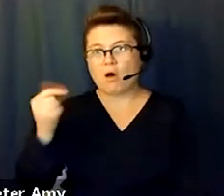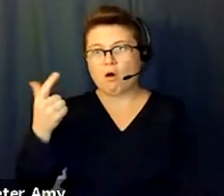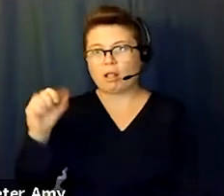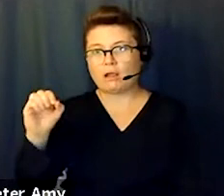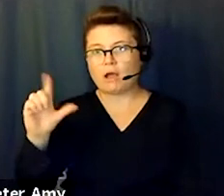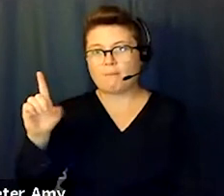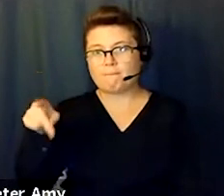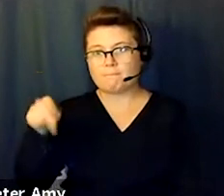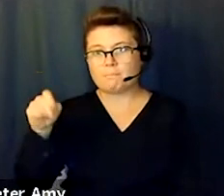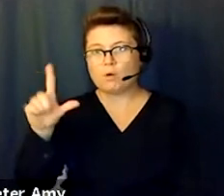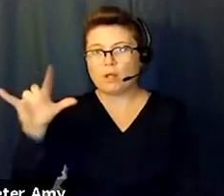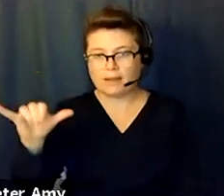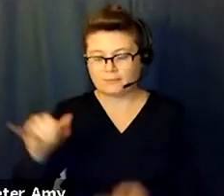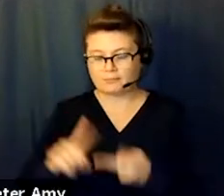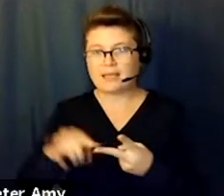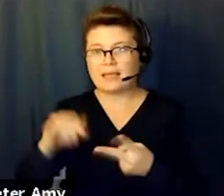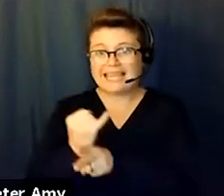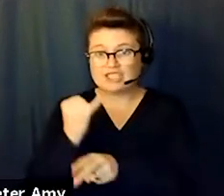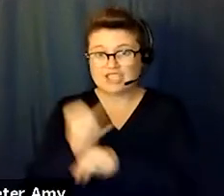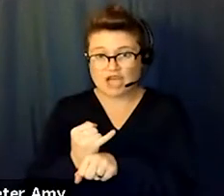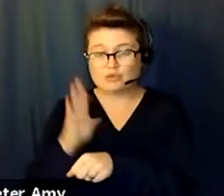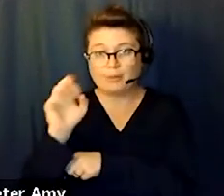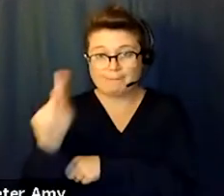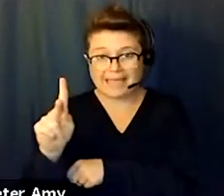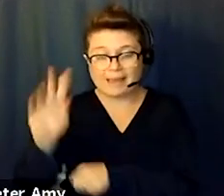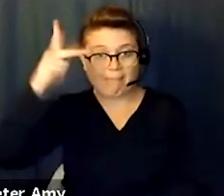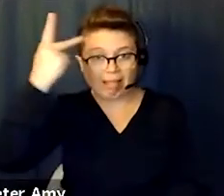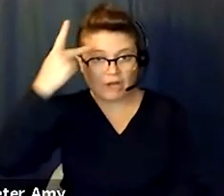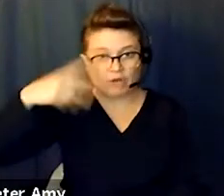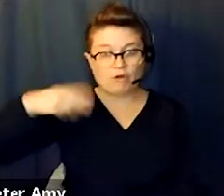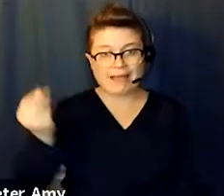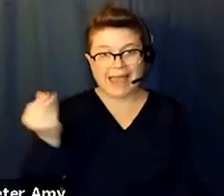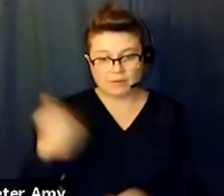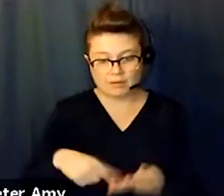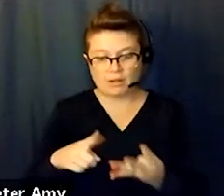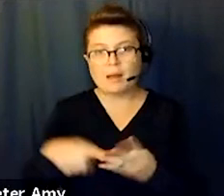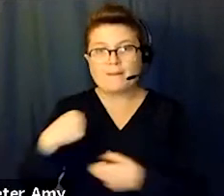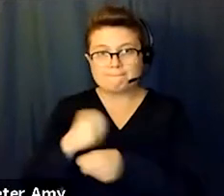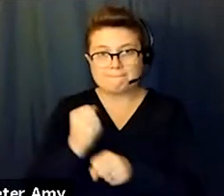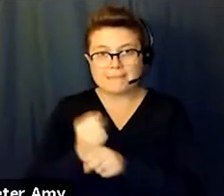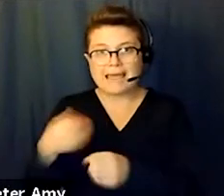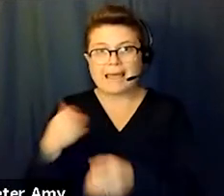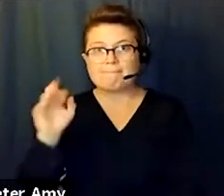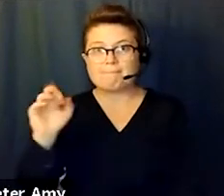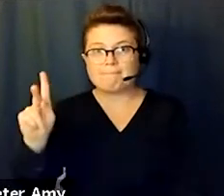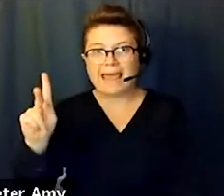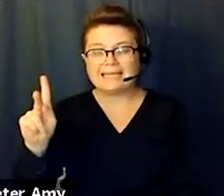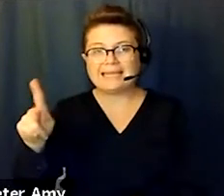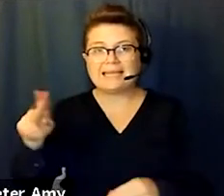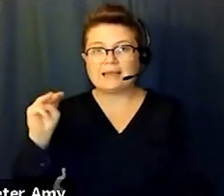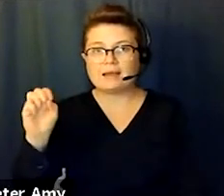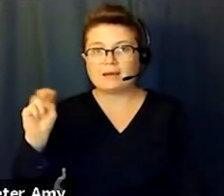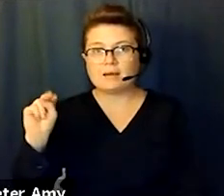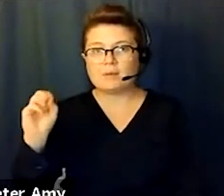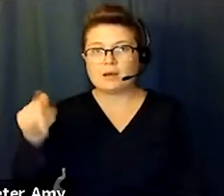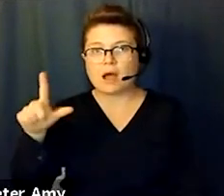of bank and industrial capital, creating a financial oligarchy, the banking monopoly elites who run the world, J.P.